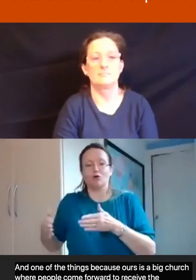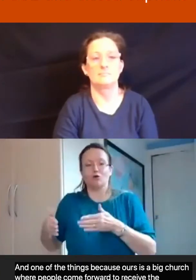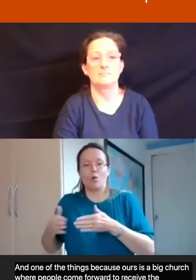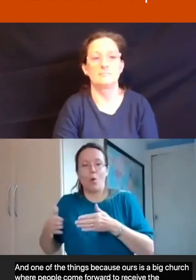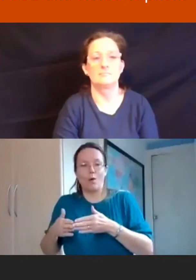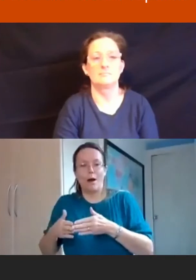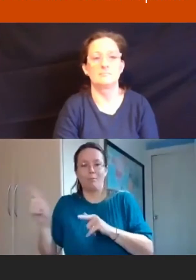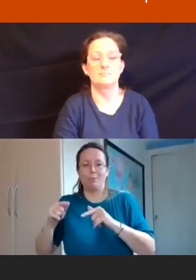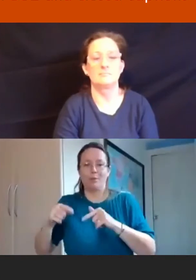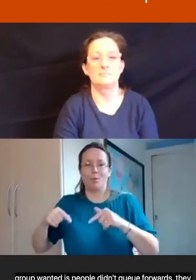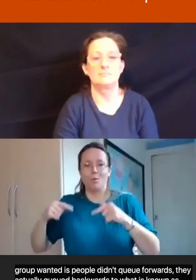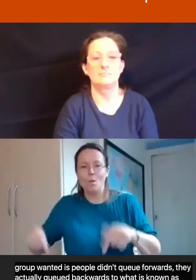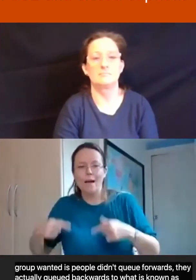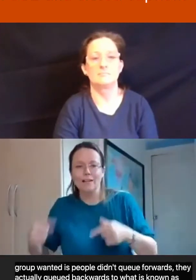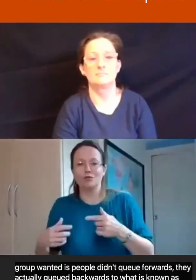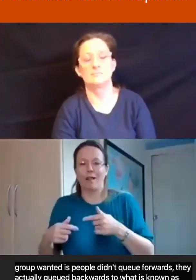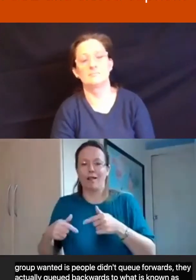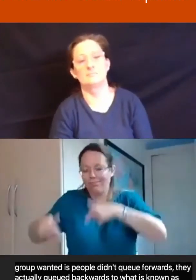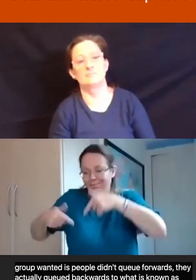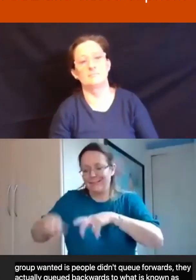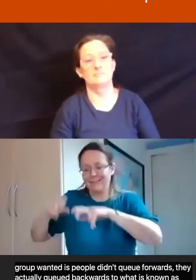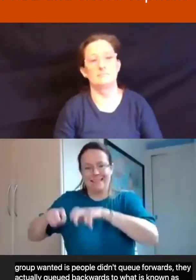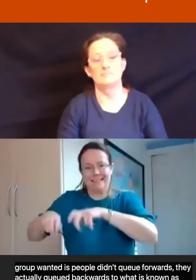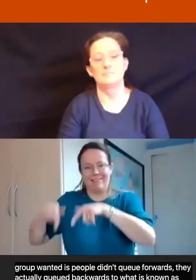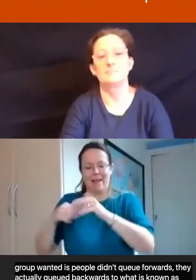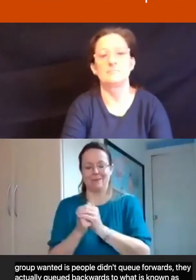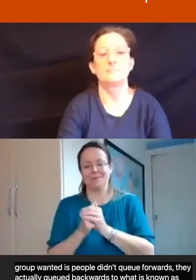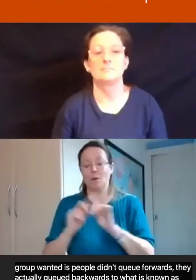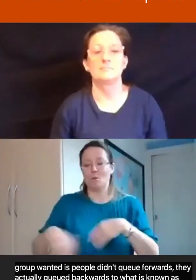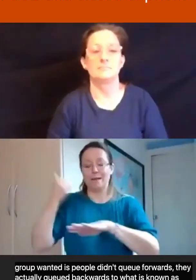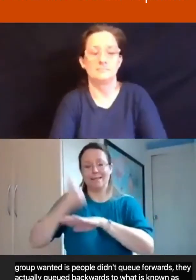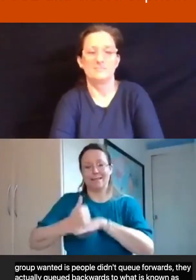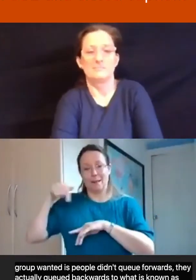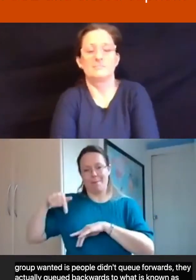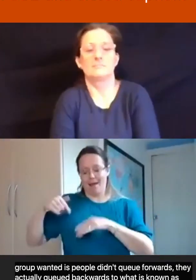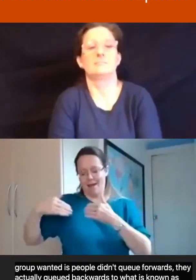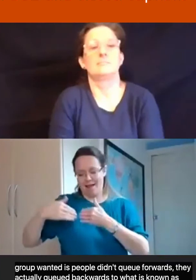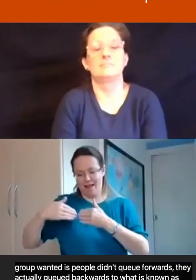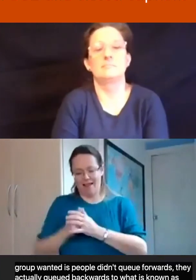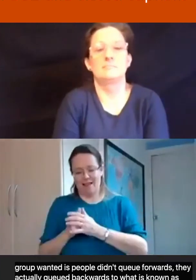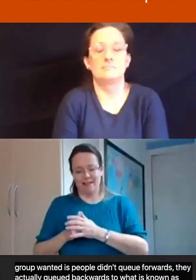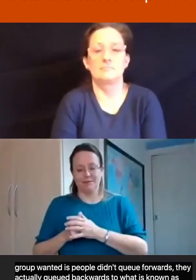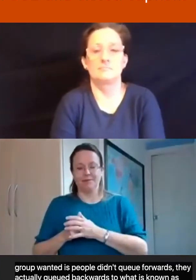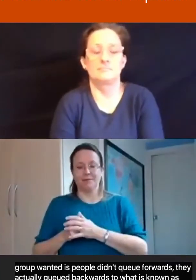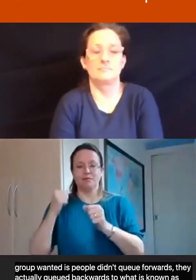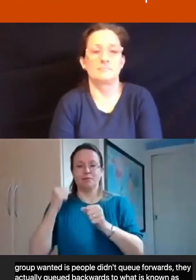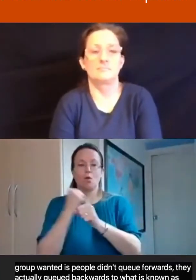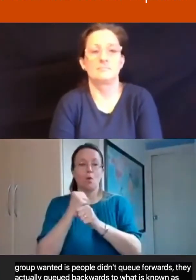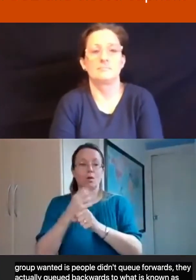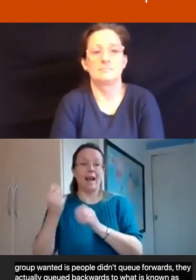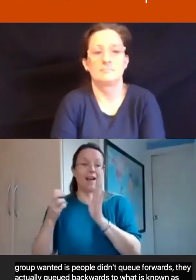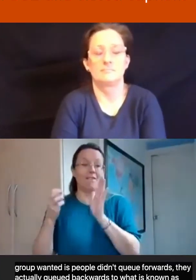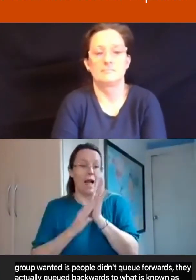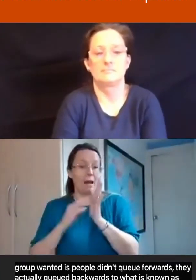wheelchairs and there waiting for them were Gordon, who has MS and who was a